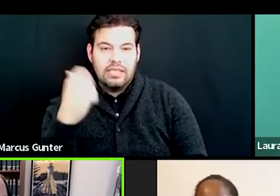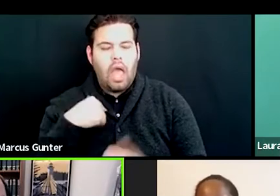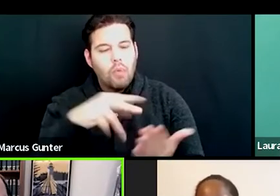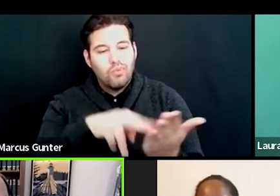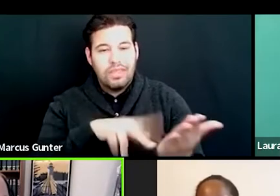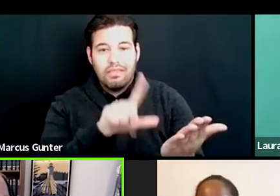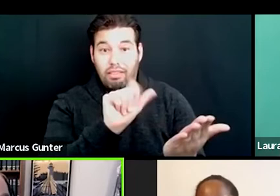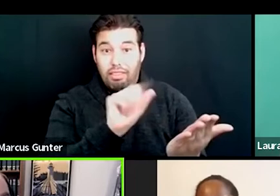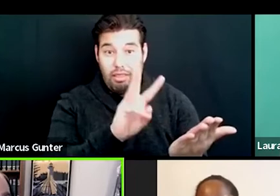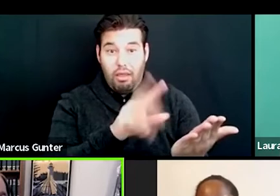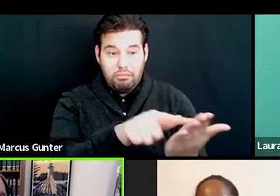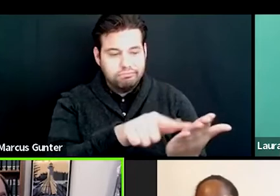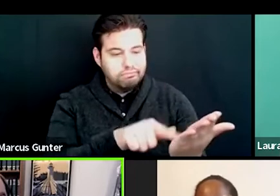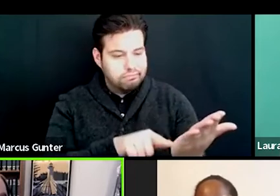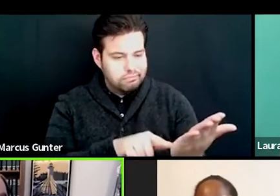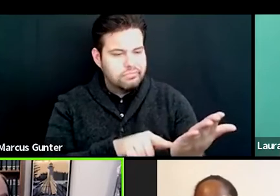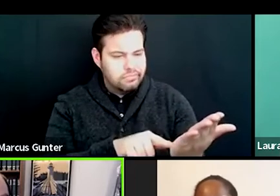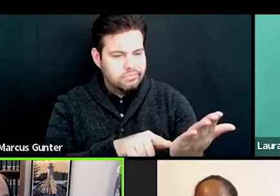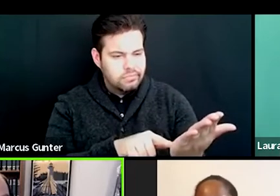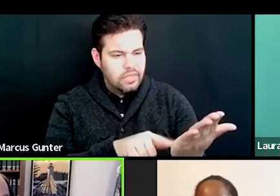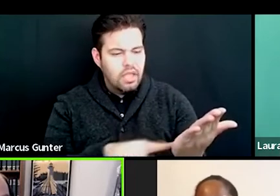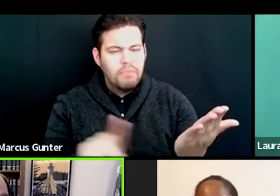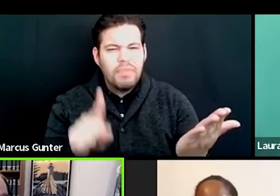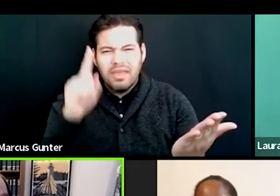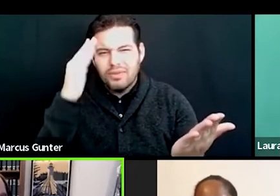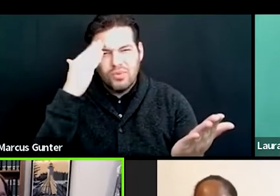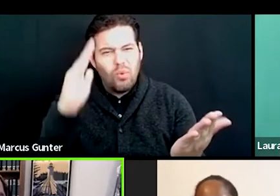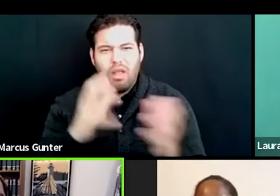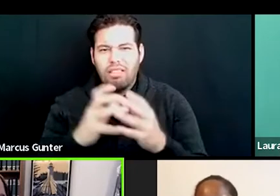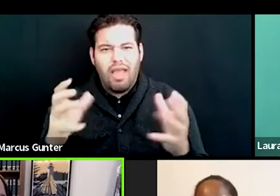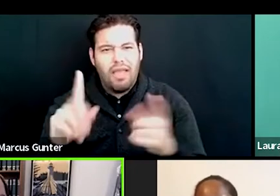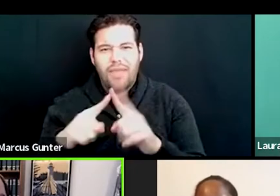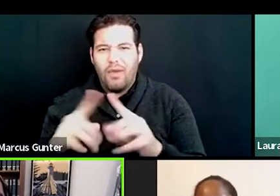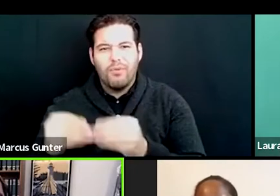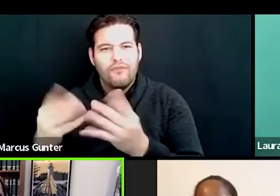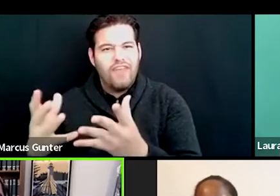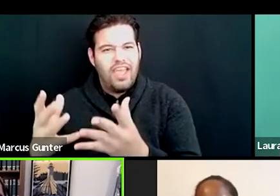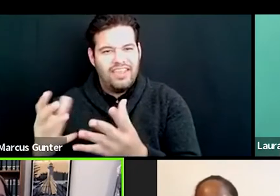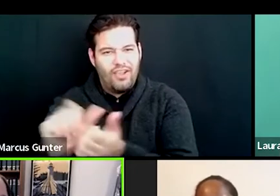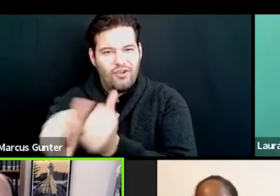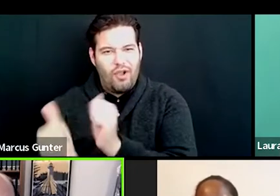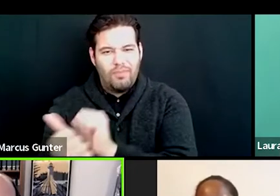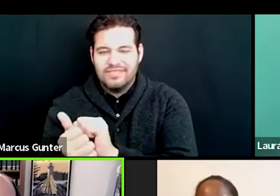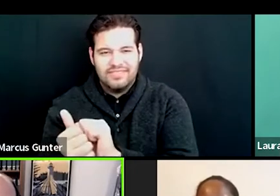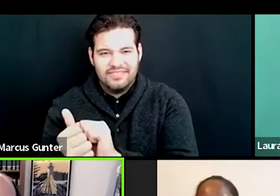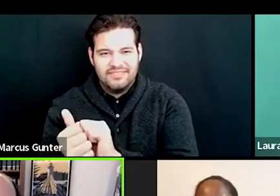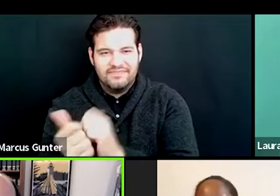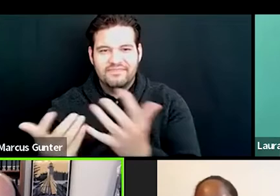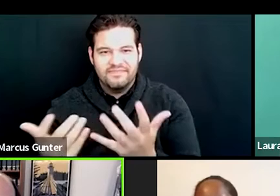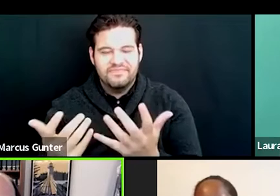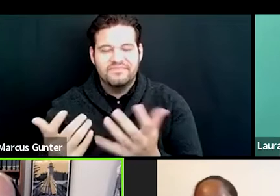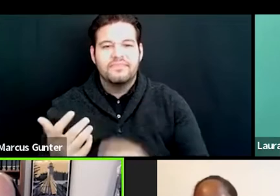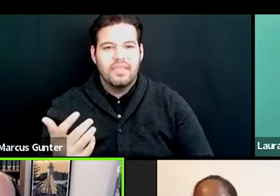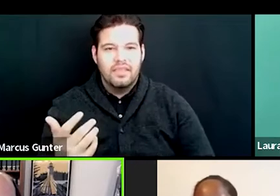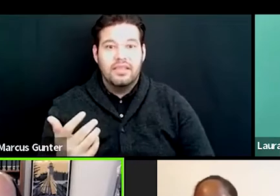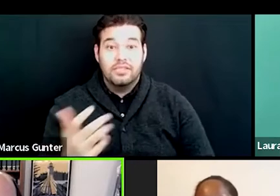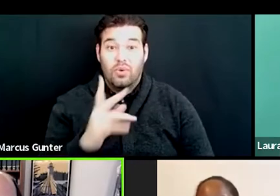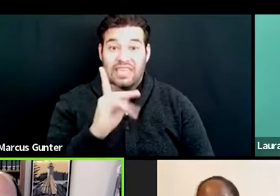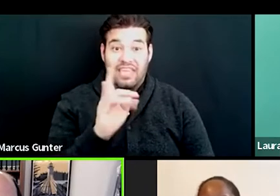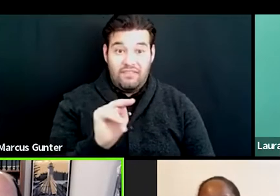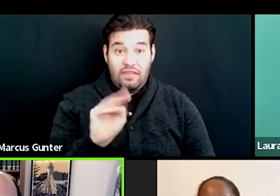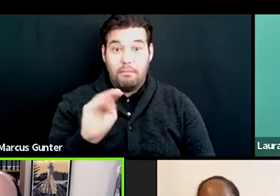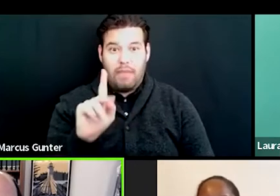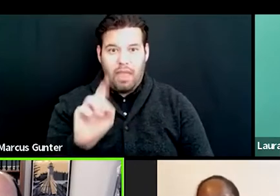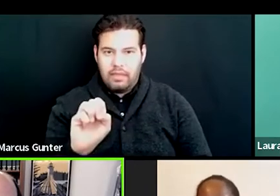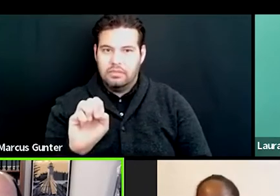the law and, but I, I don't know a lot about providing accommodations. Um, and, you know, Kevin and Mike